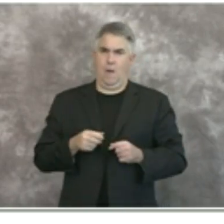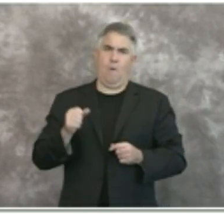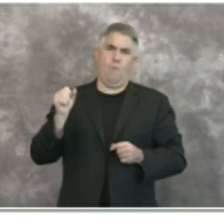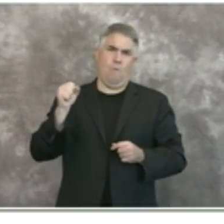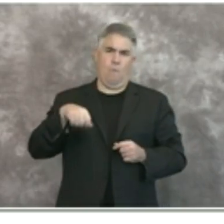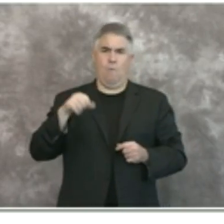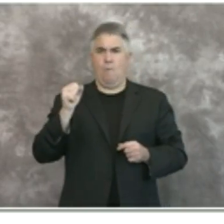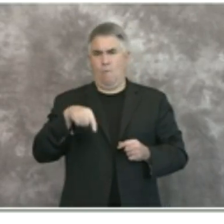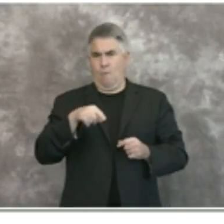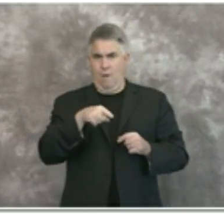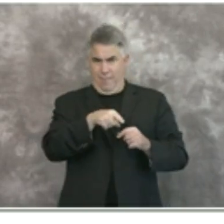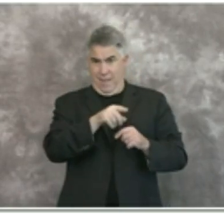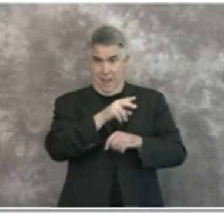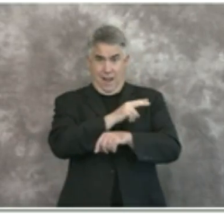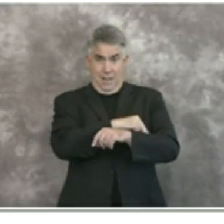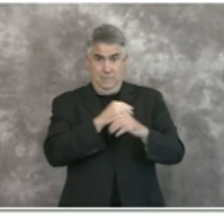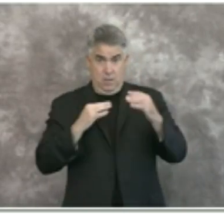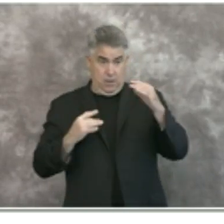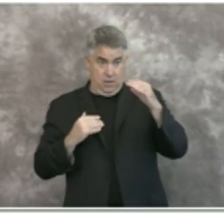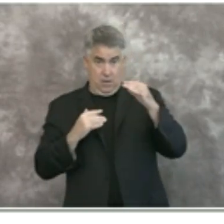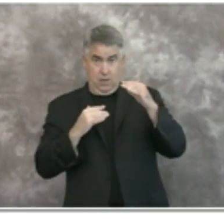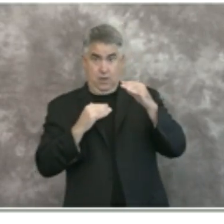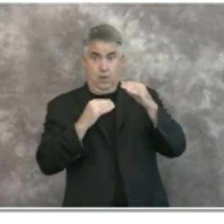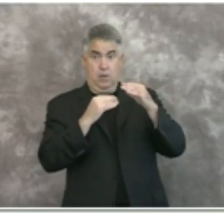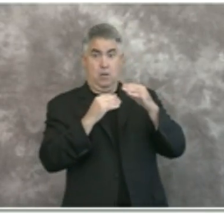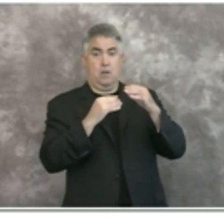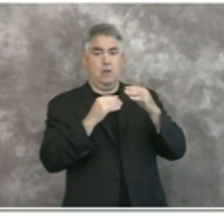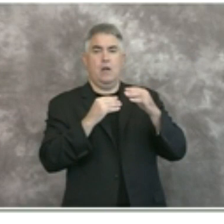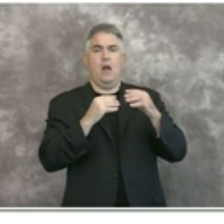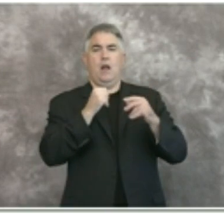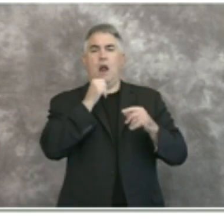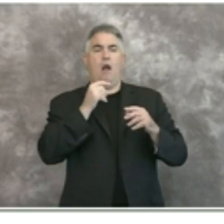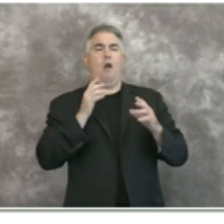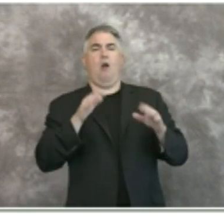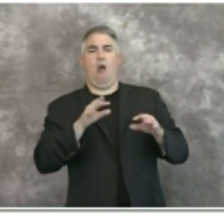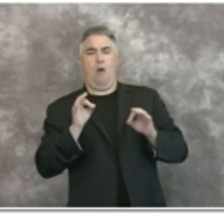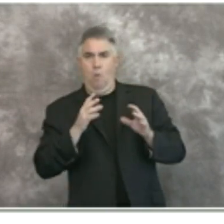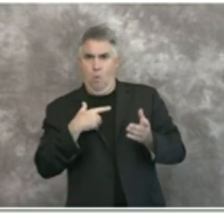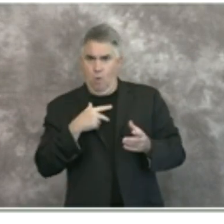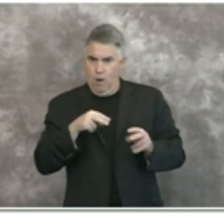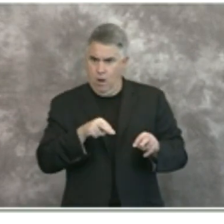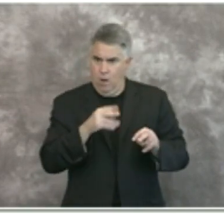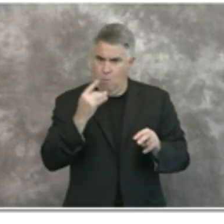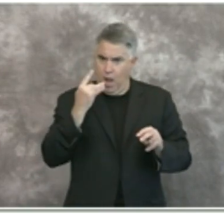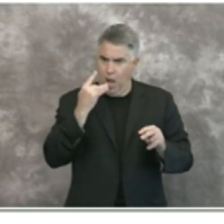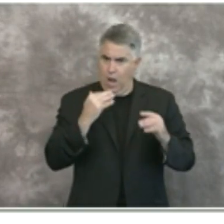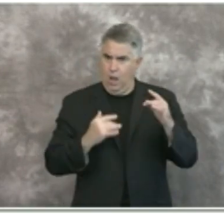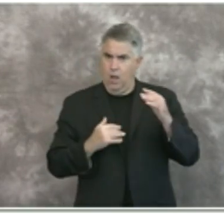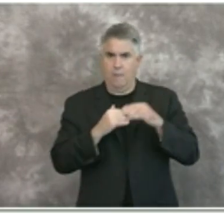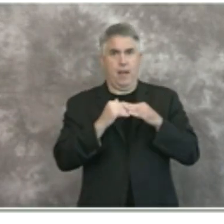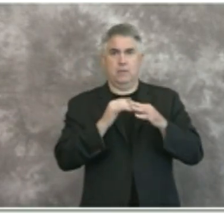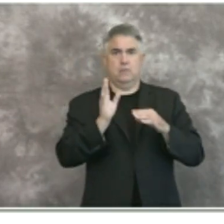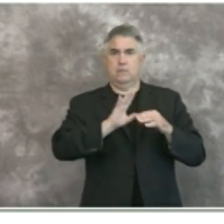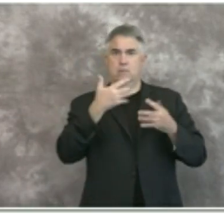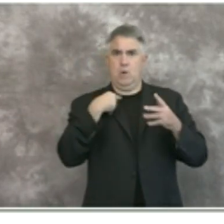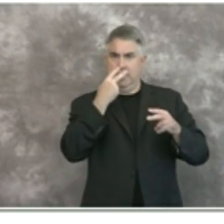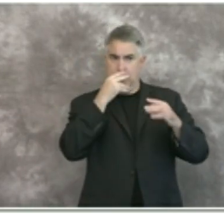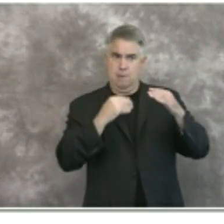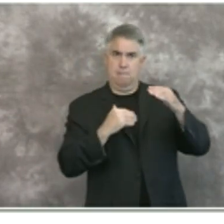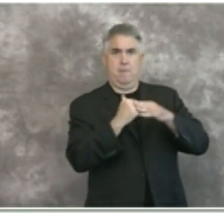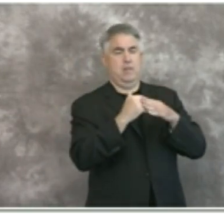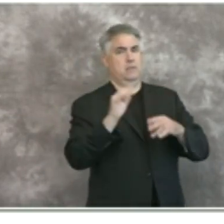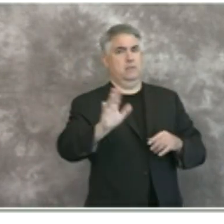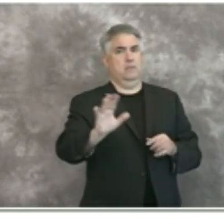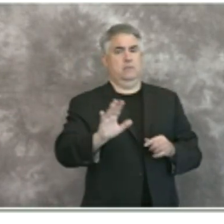we are approaching and we wouldn't wait until uh hospital capacity reaches if